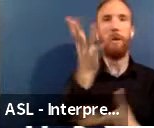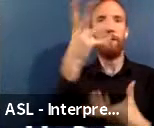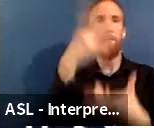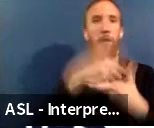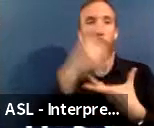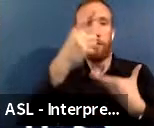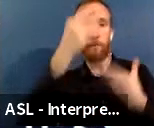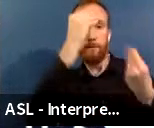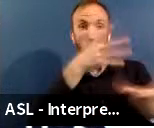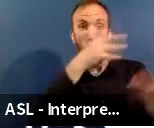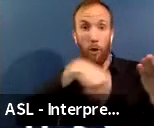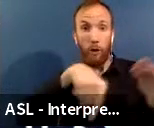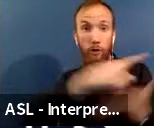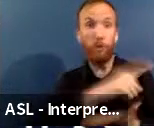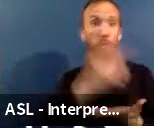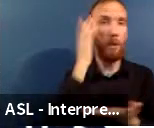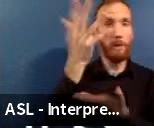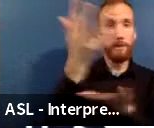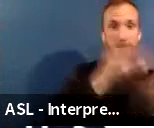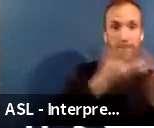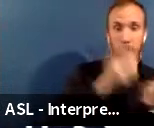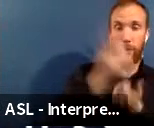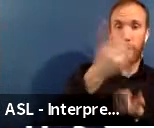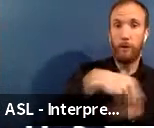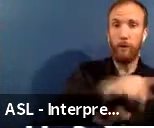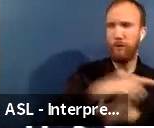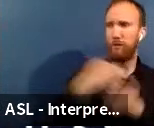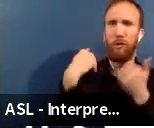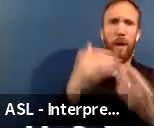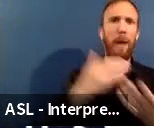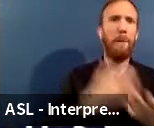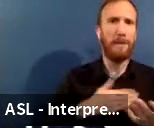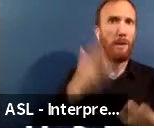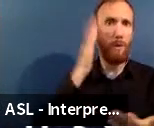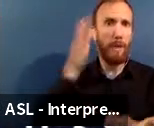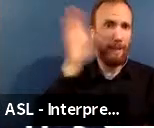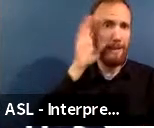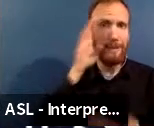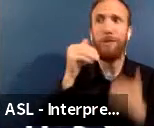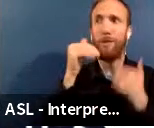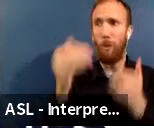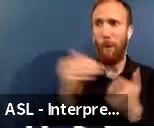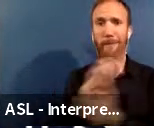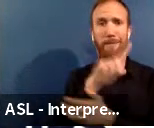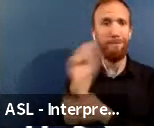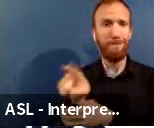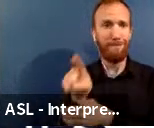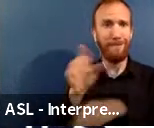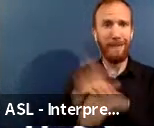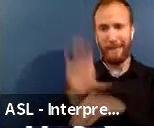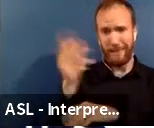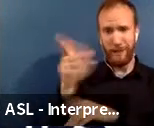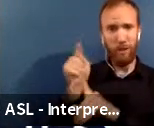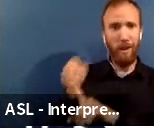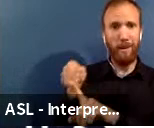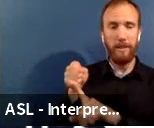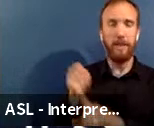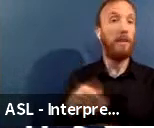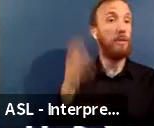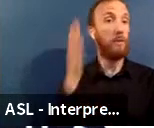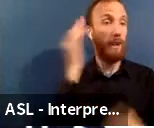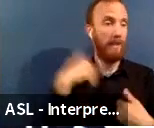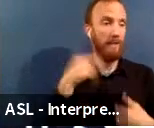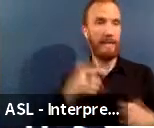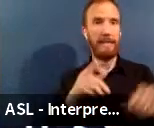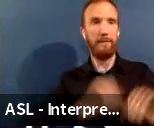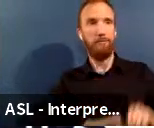We will also listen. So please drop your questions. We wanted to make sure we broadcast this on YouTube to give other people an opportunity to